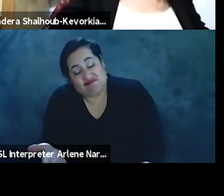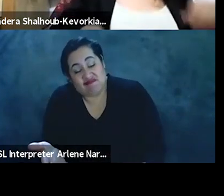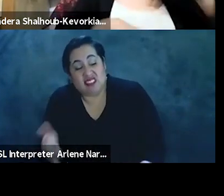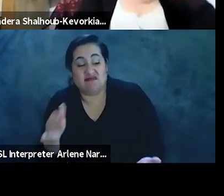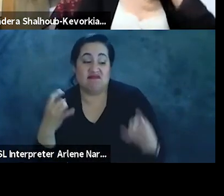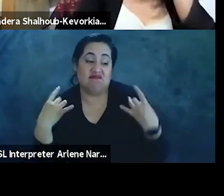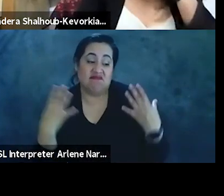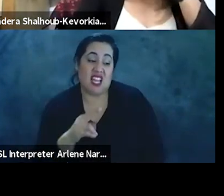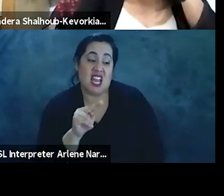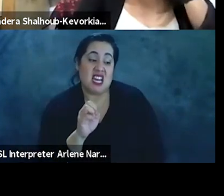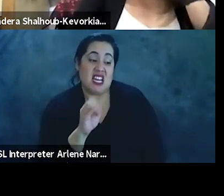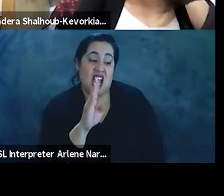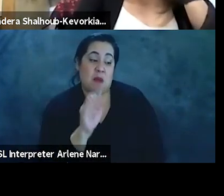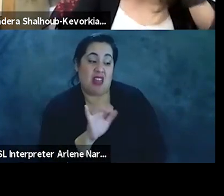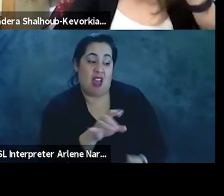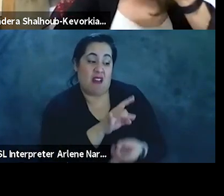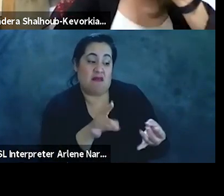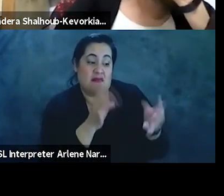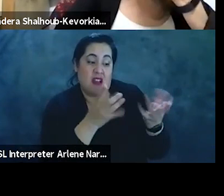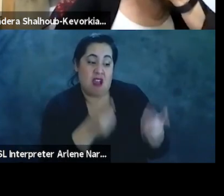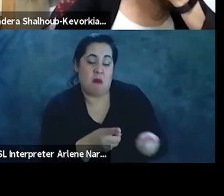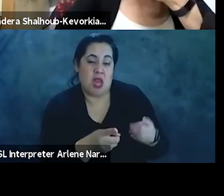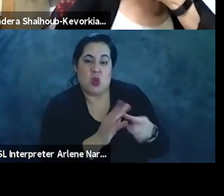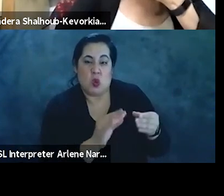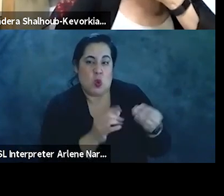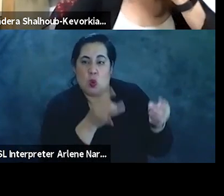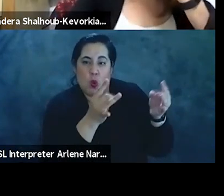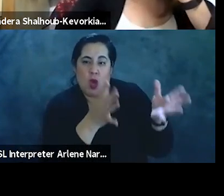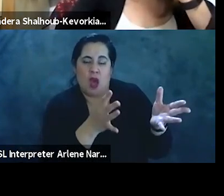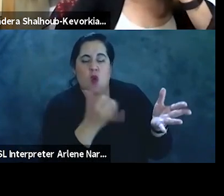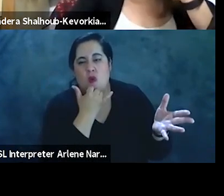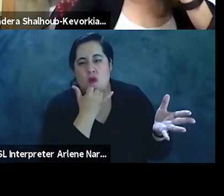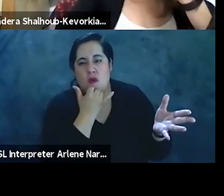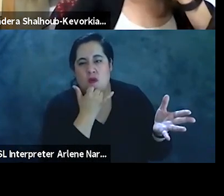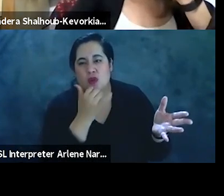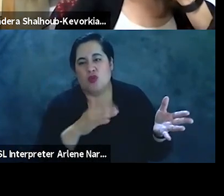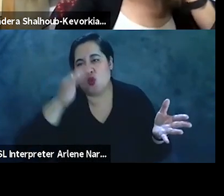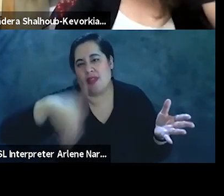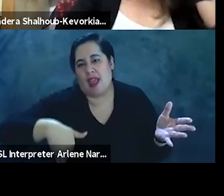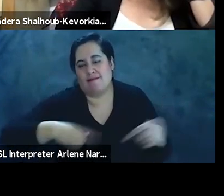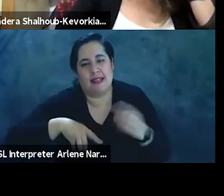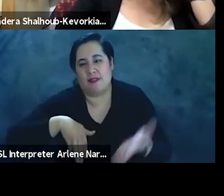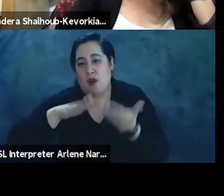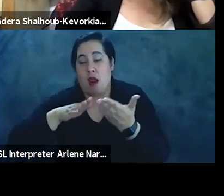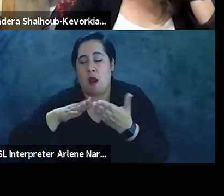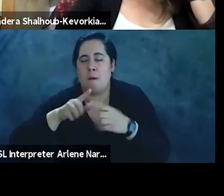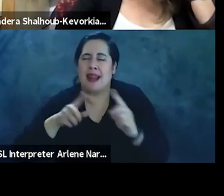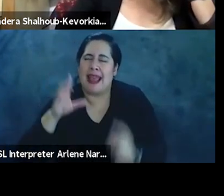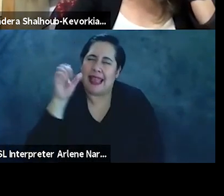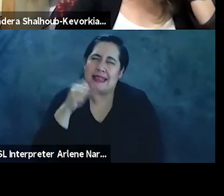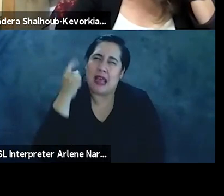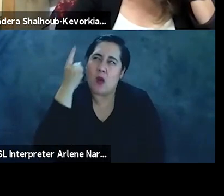NECPA was wrong, but too late moving on. We're not really going to confront it. But I guess what I just wonder